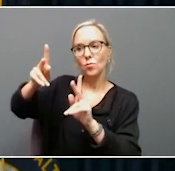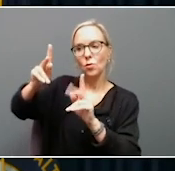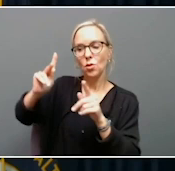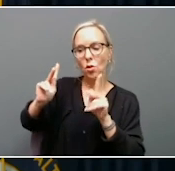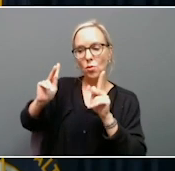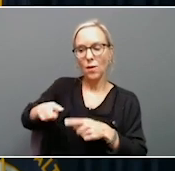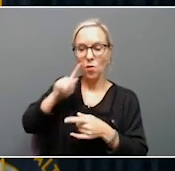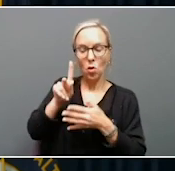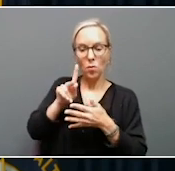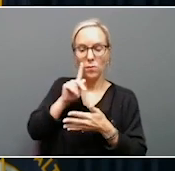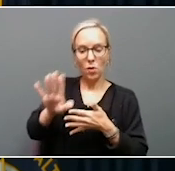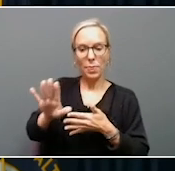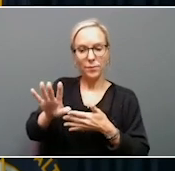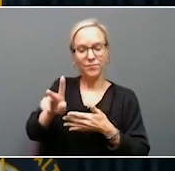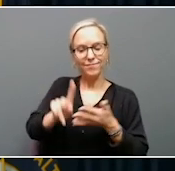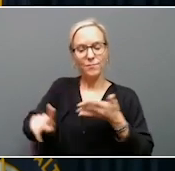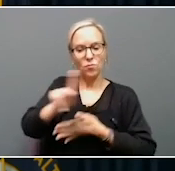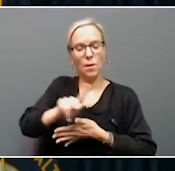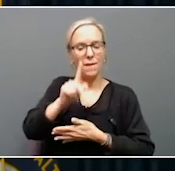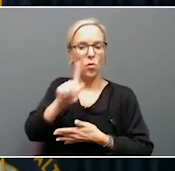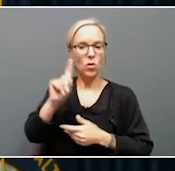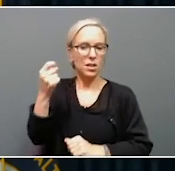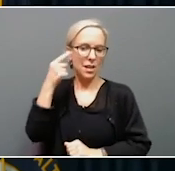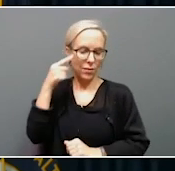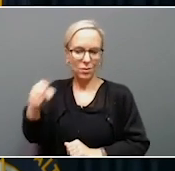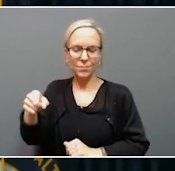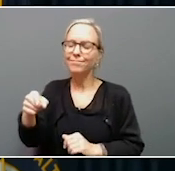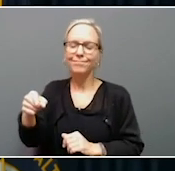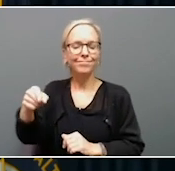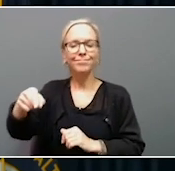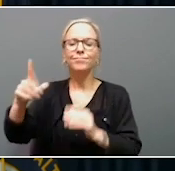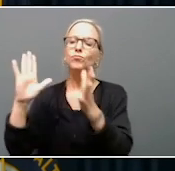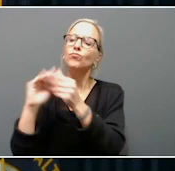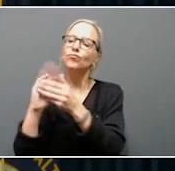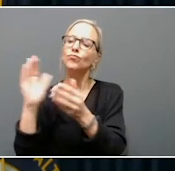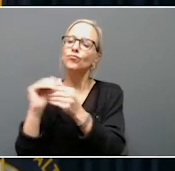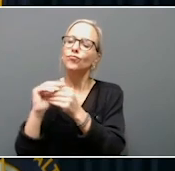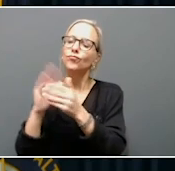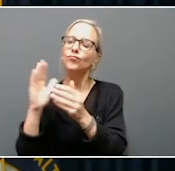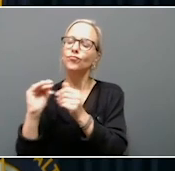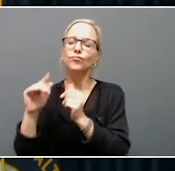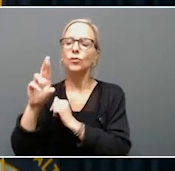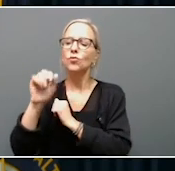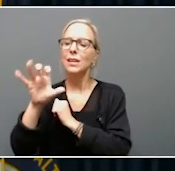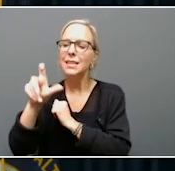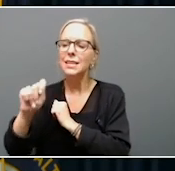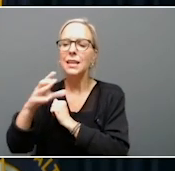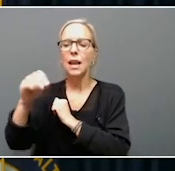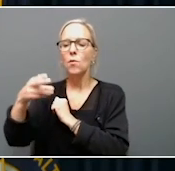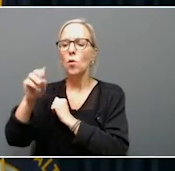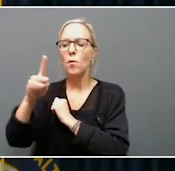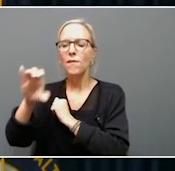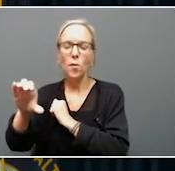governor had made and was making numerous blatantly racist and homophobic comments and statements,